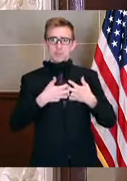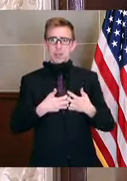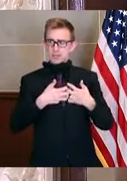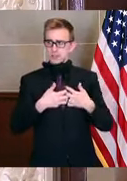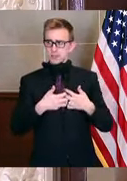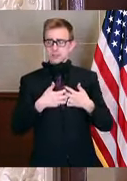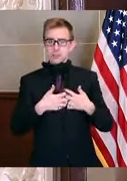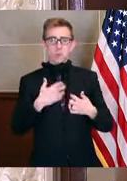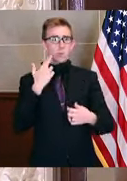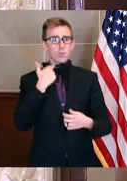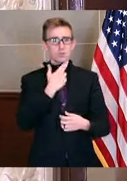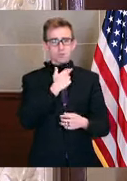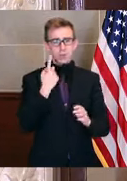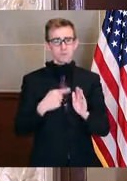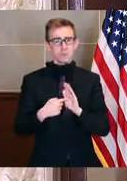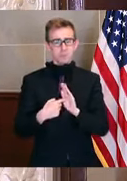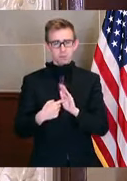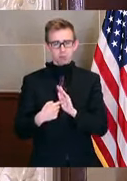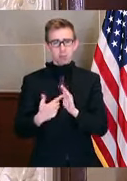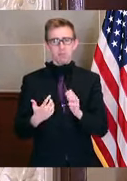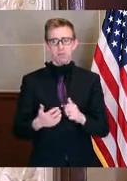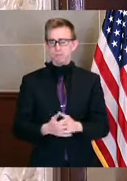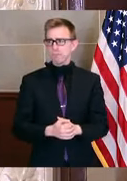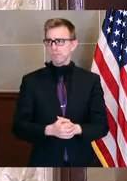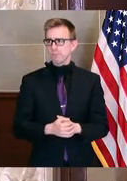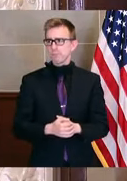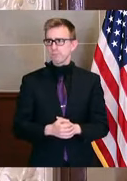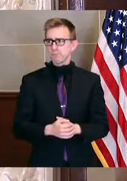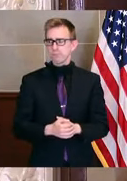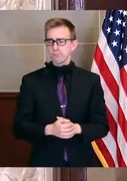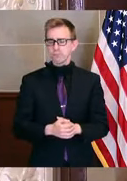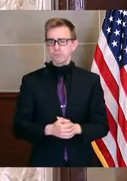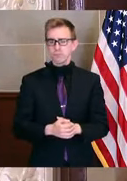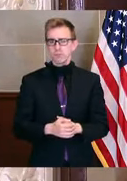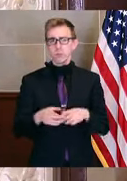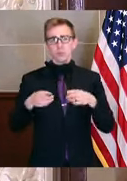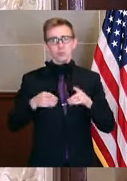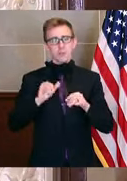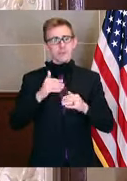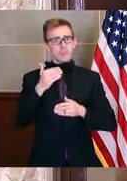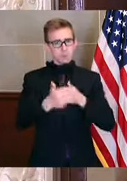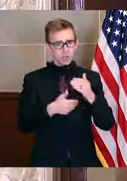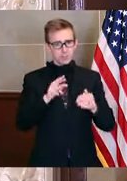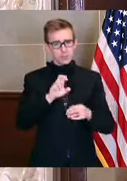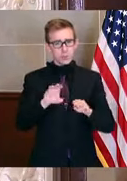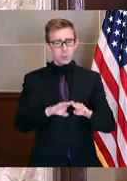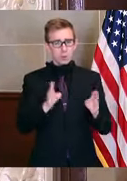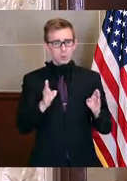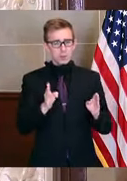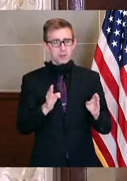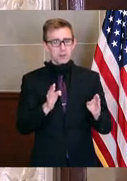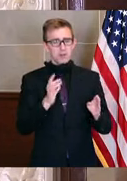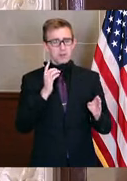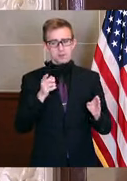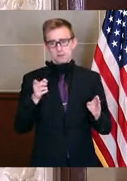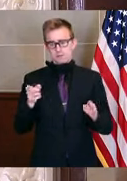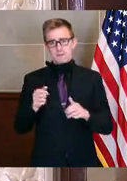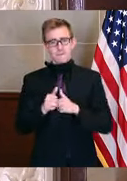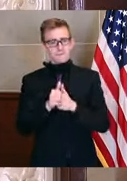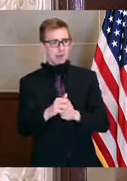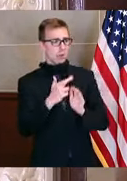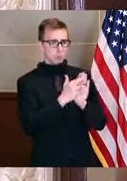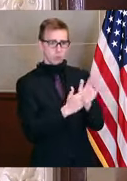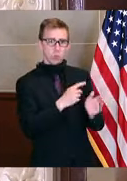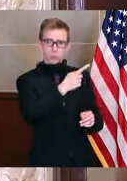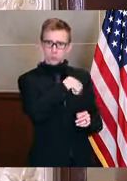inspect restaurants throughout the reopening process? For they're following the very rules that you